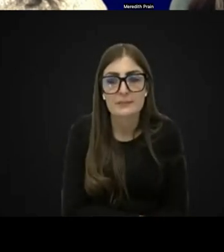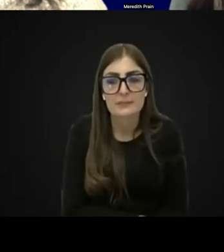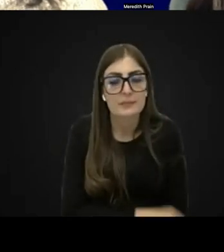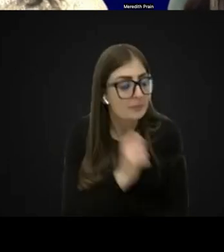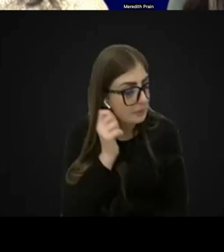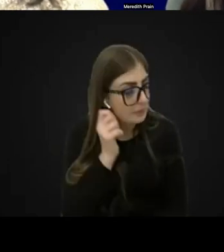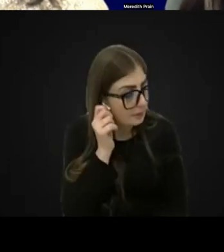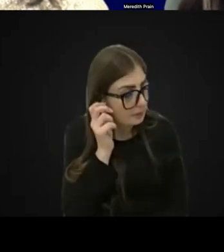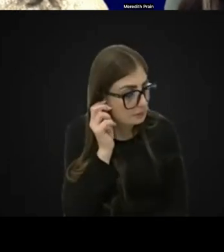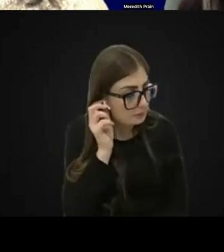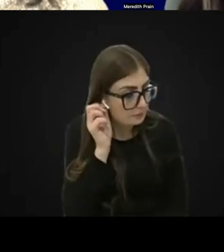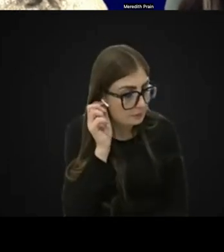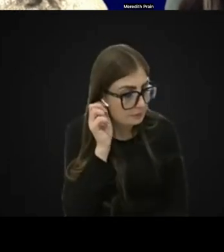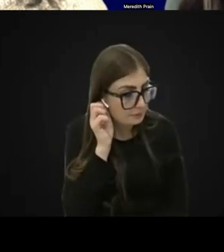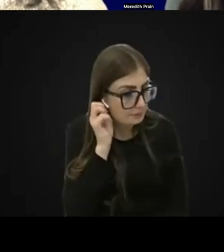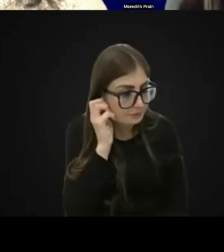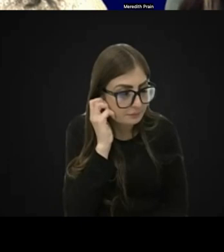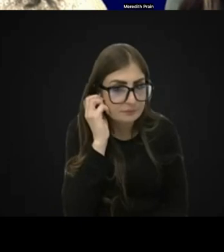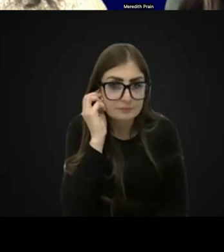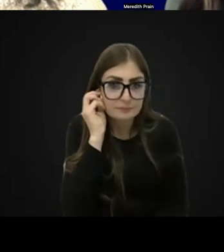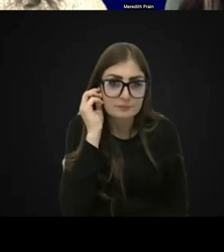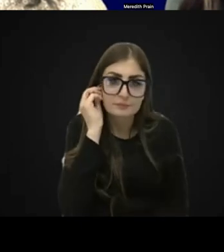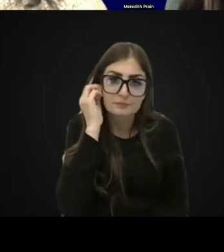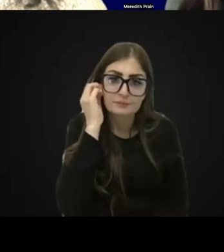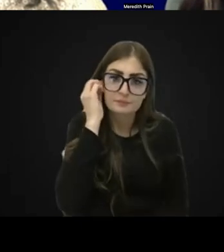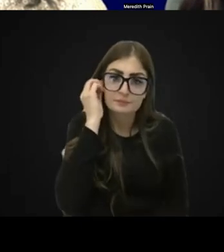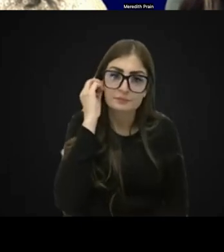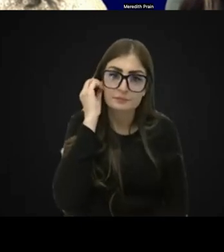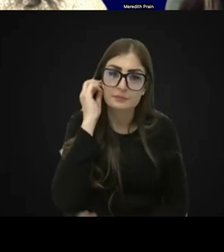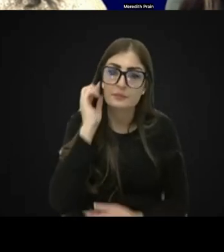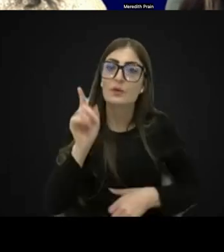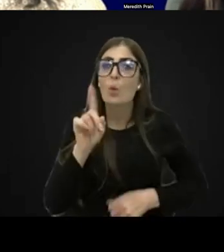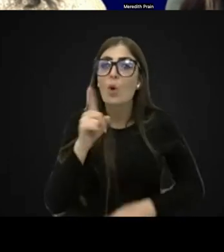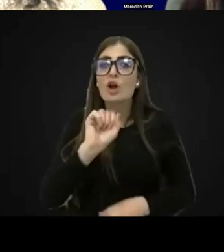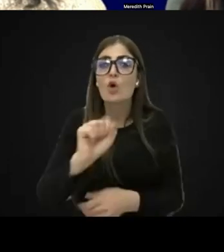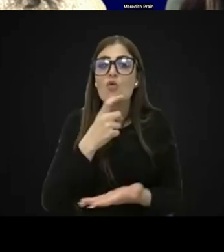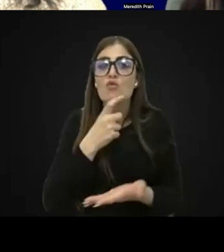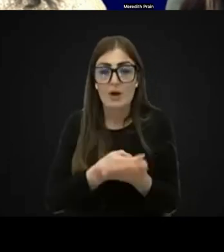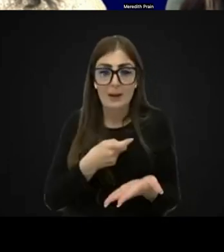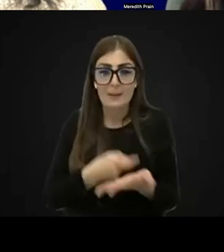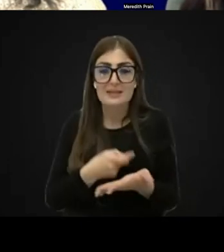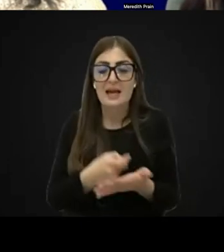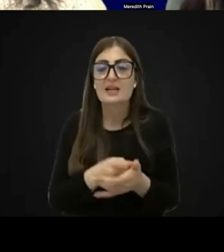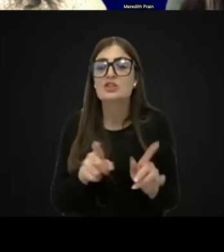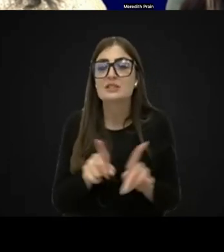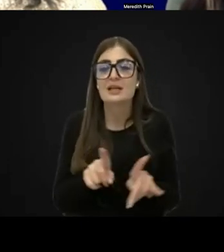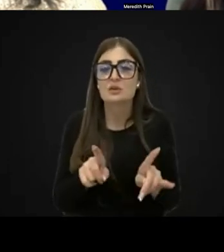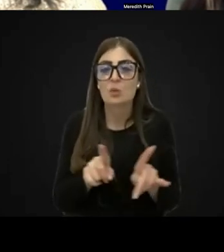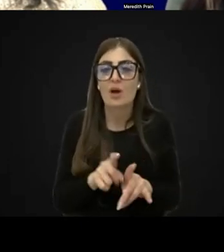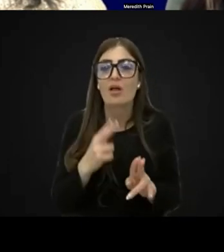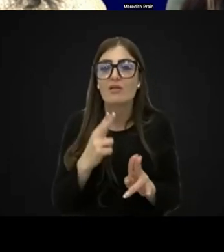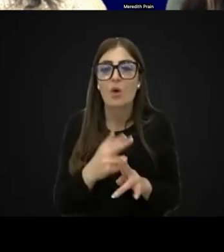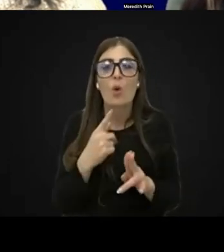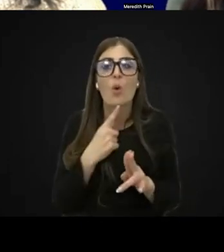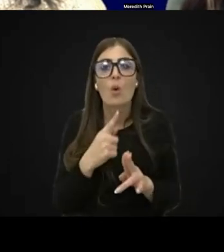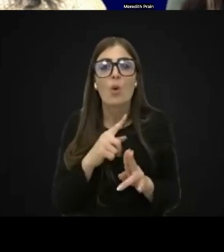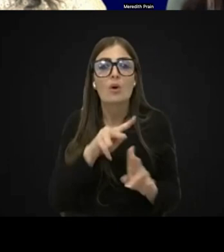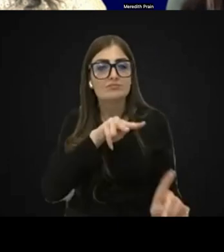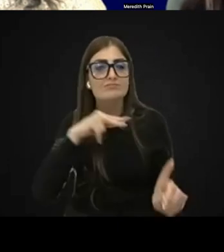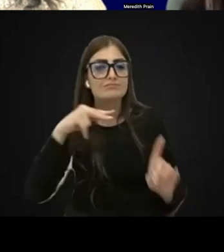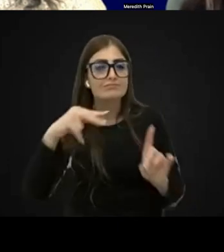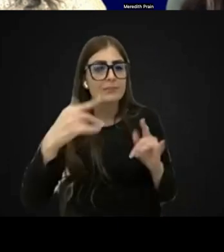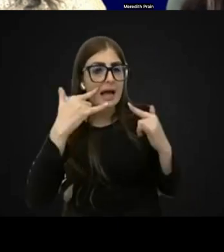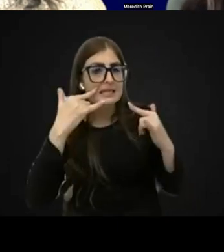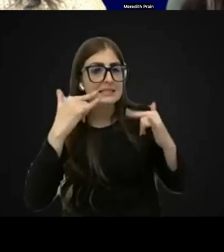Great. And what are your recommendations for objective assessment